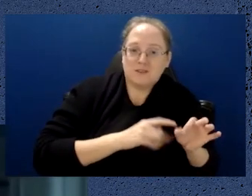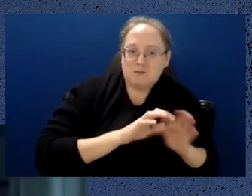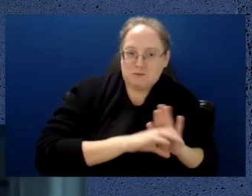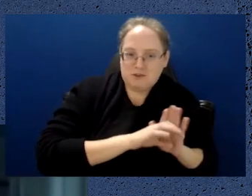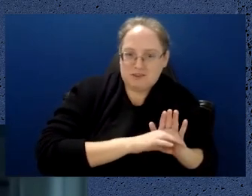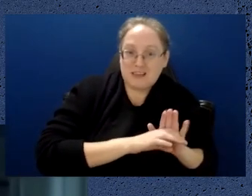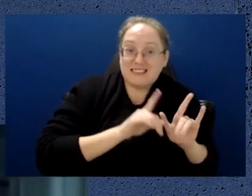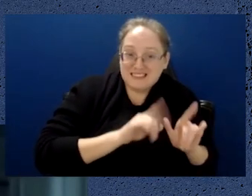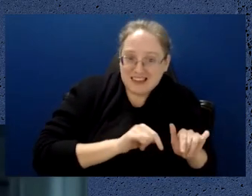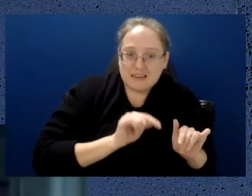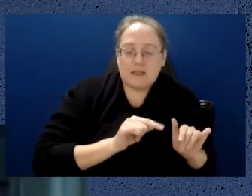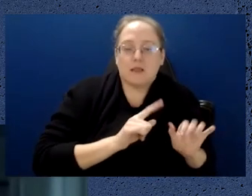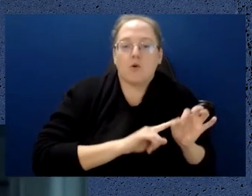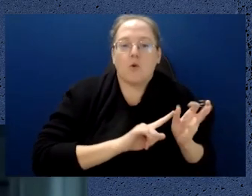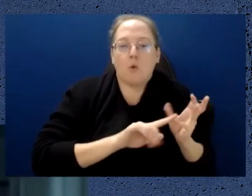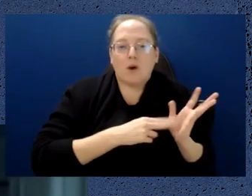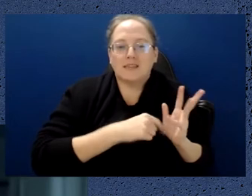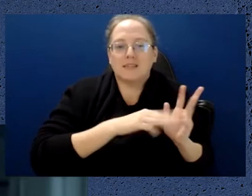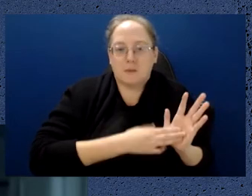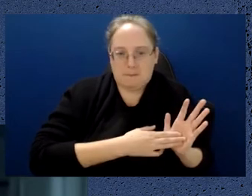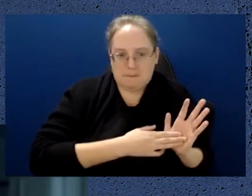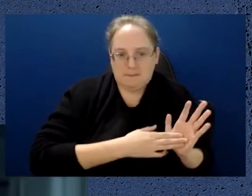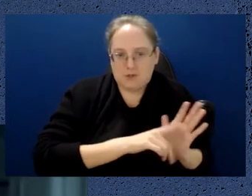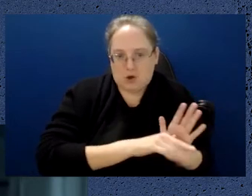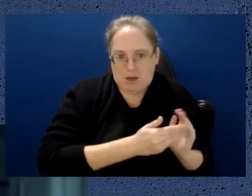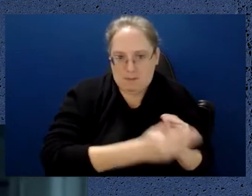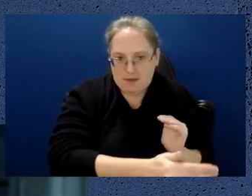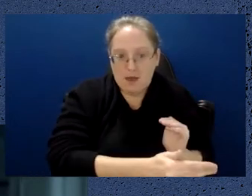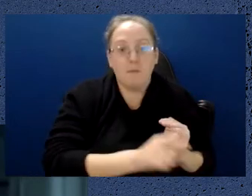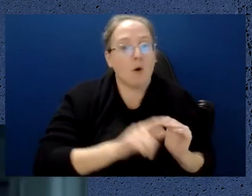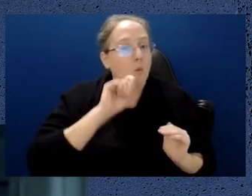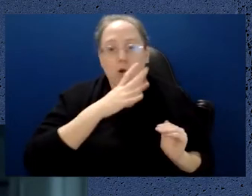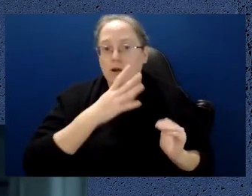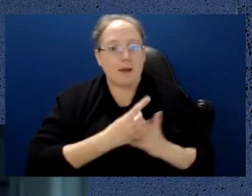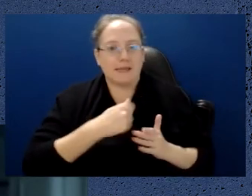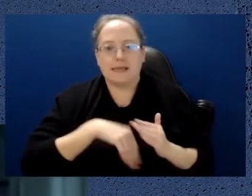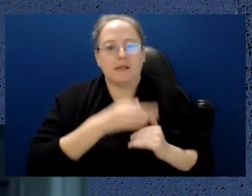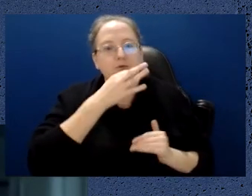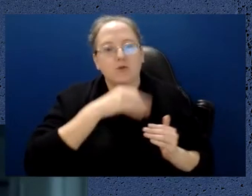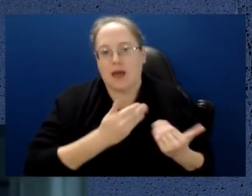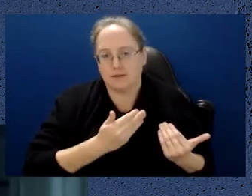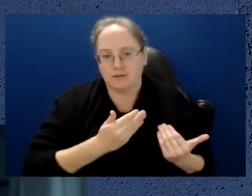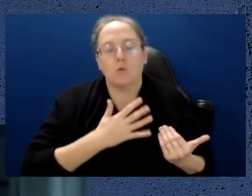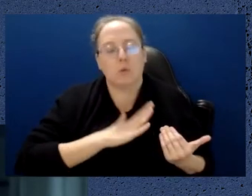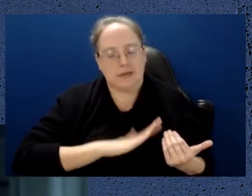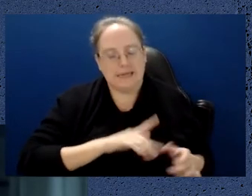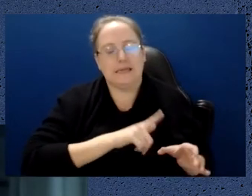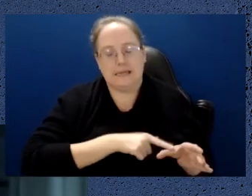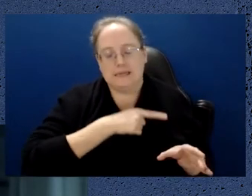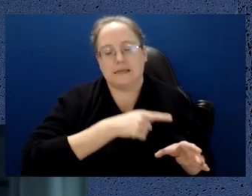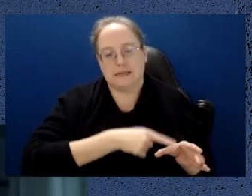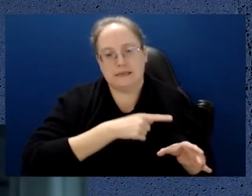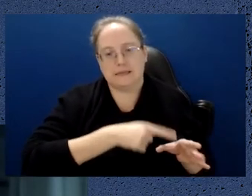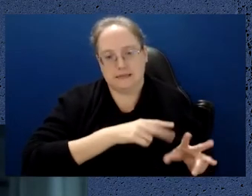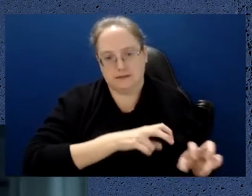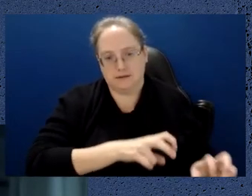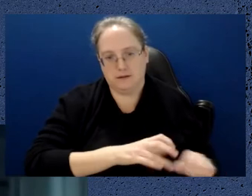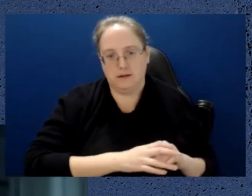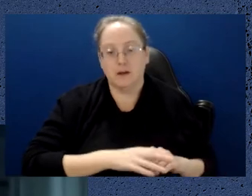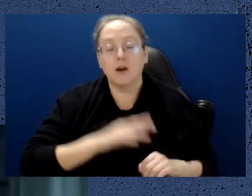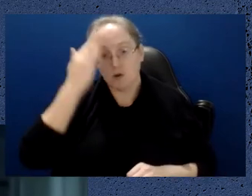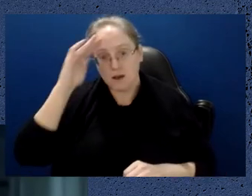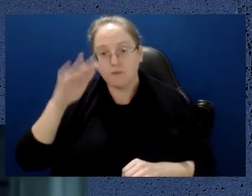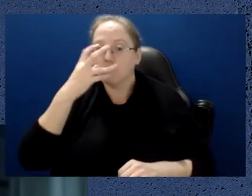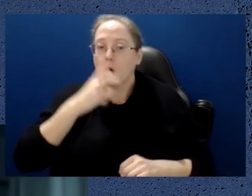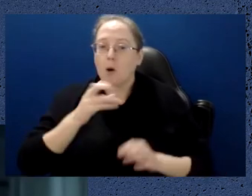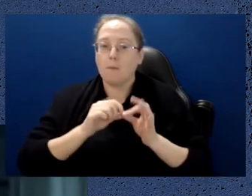emerge, but it's not going to take days. It's going to take years. And just reminding you of the old Bill Gates adage. We